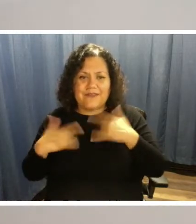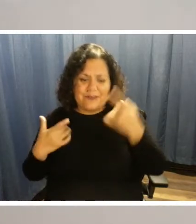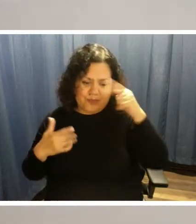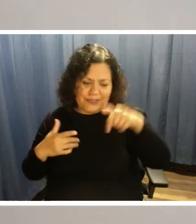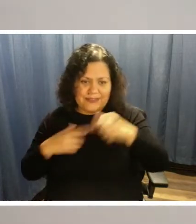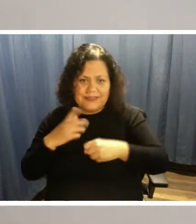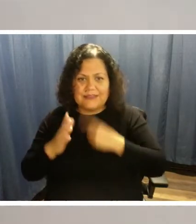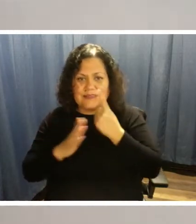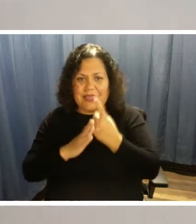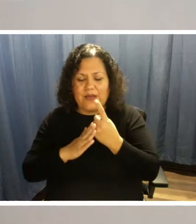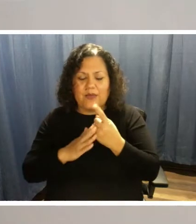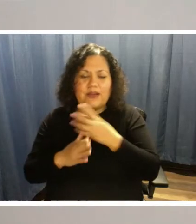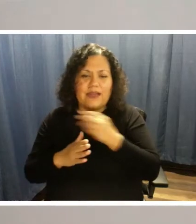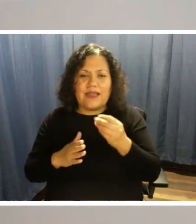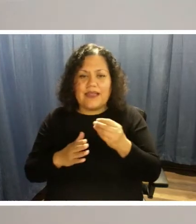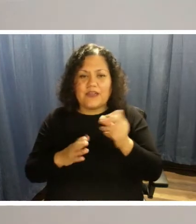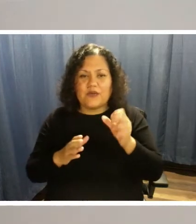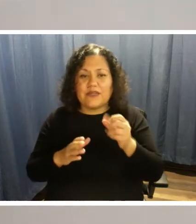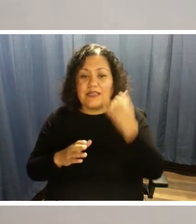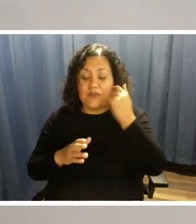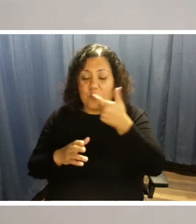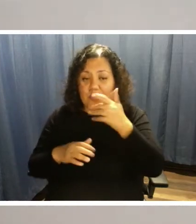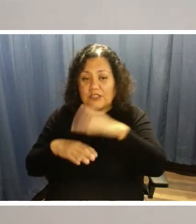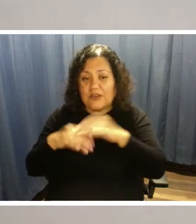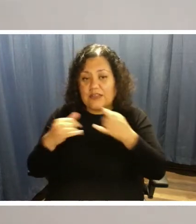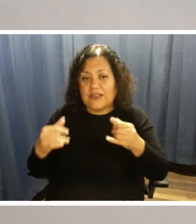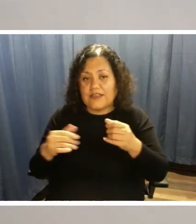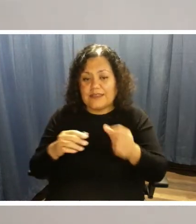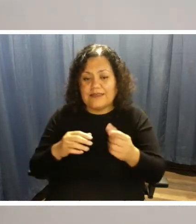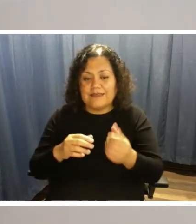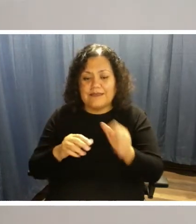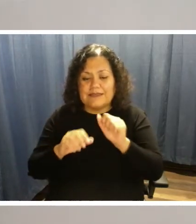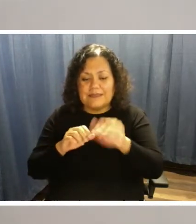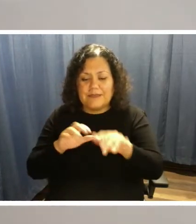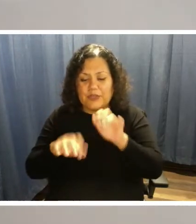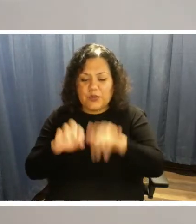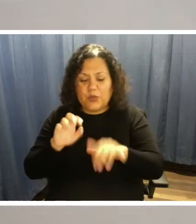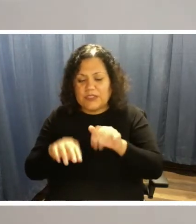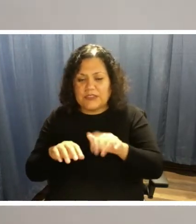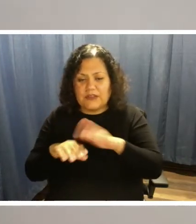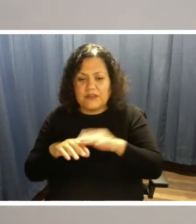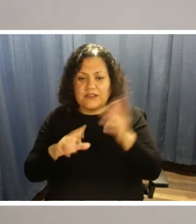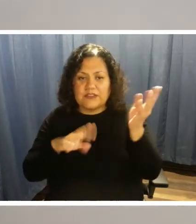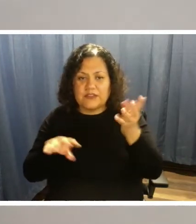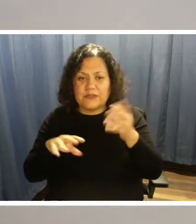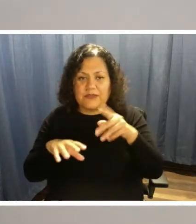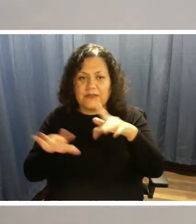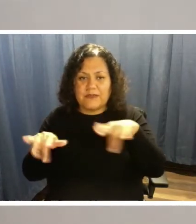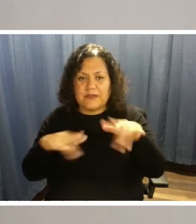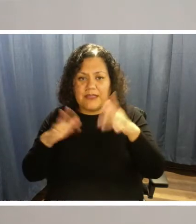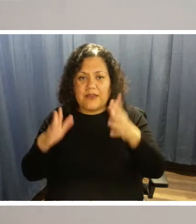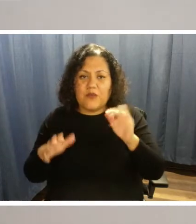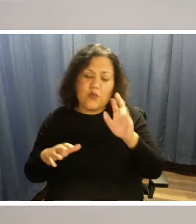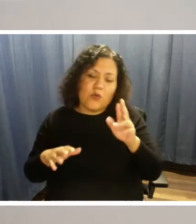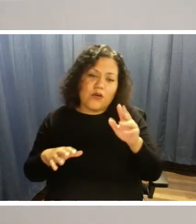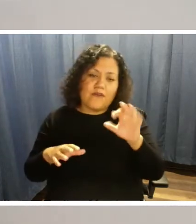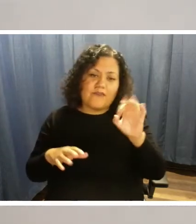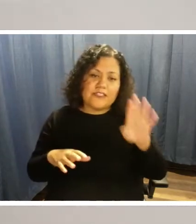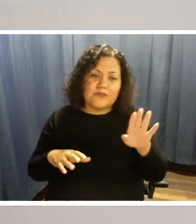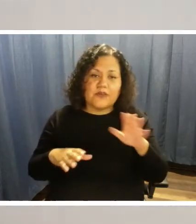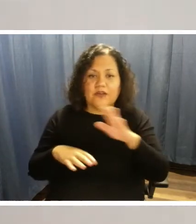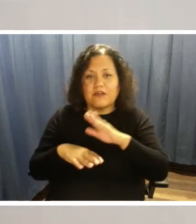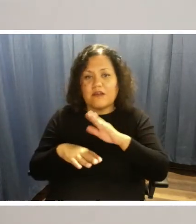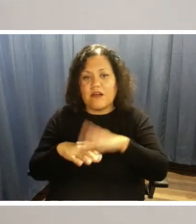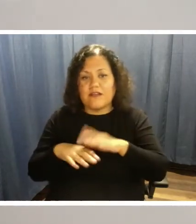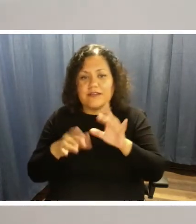You can submit your questions on the streaming player, and if you're watching on Facebook, you can share your question with us on the